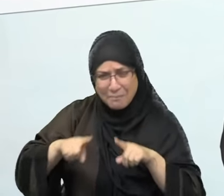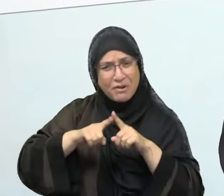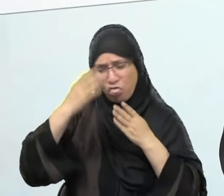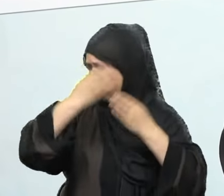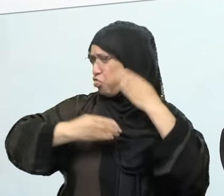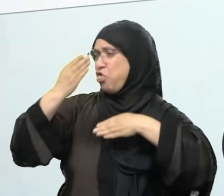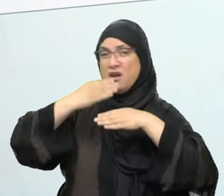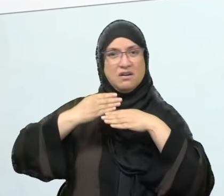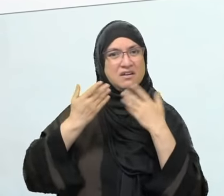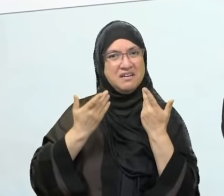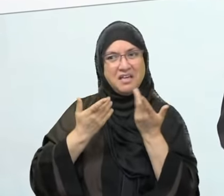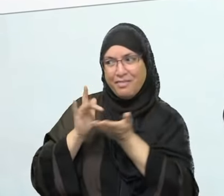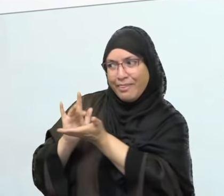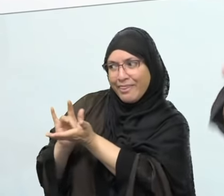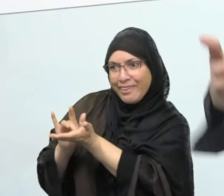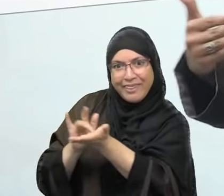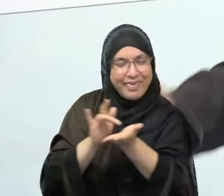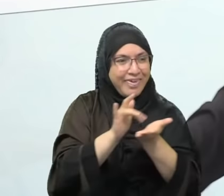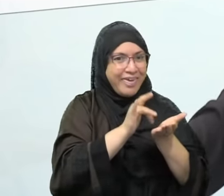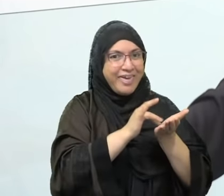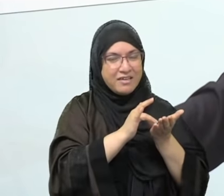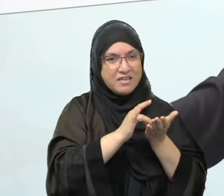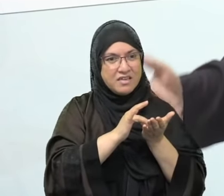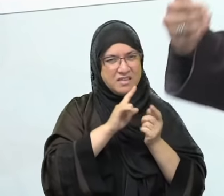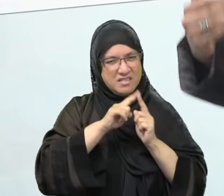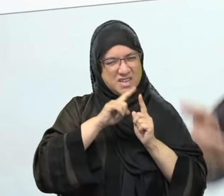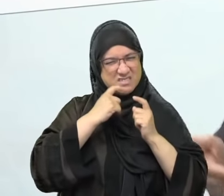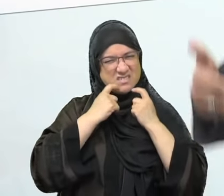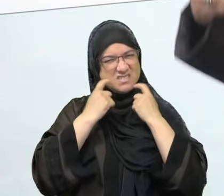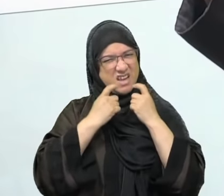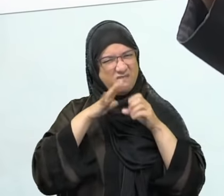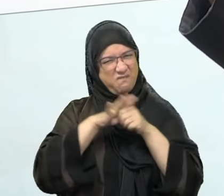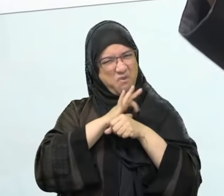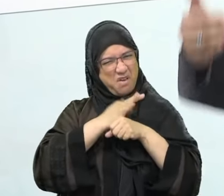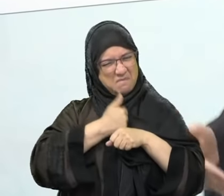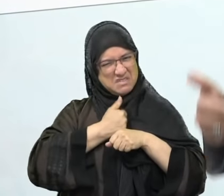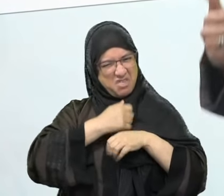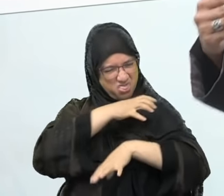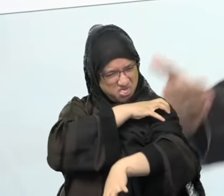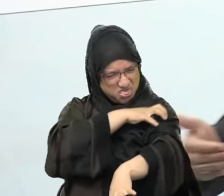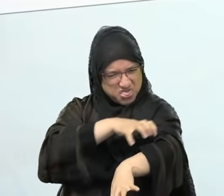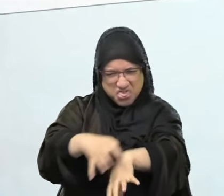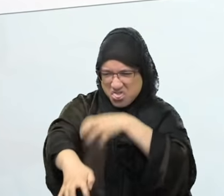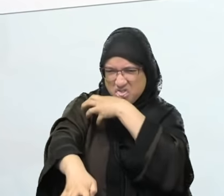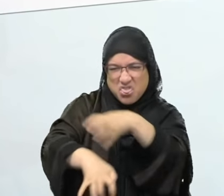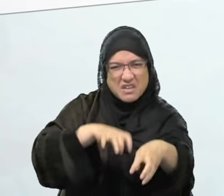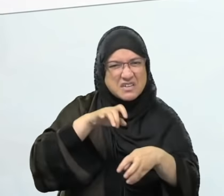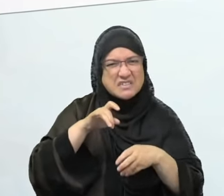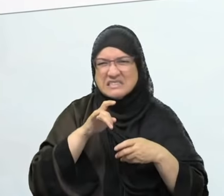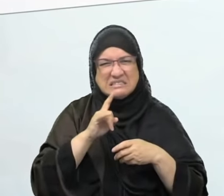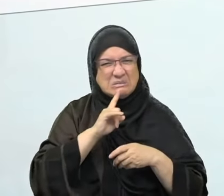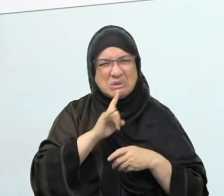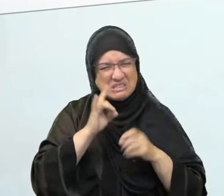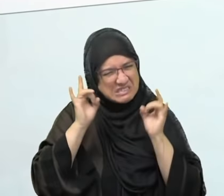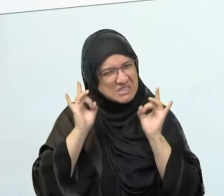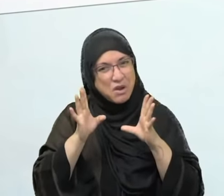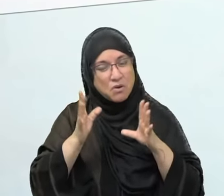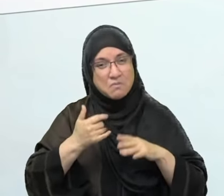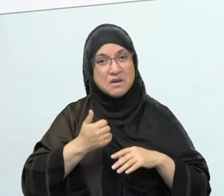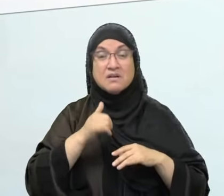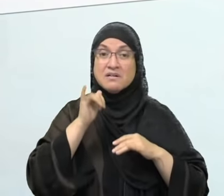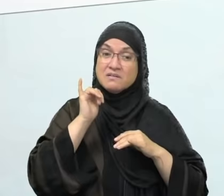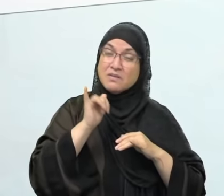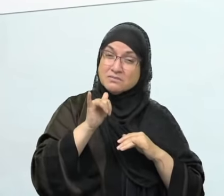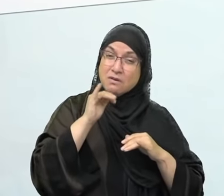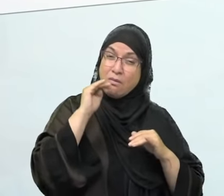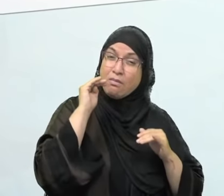That's the most extreme manifestation of lying, the most extreme manifestation of hypocrisy.